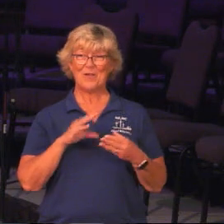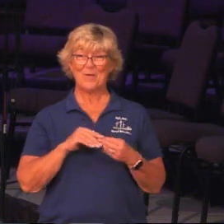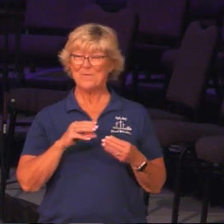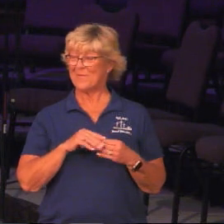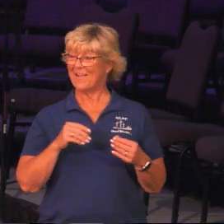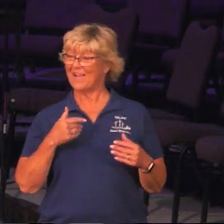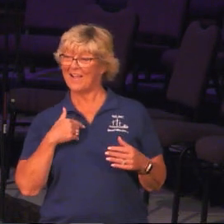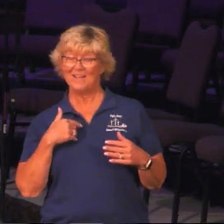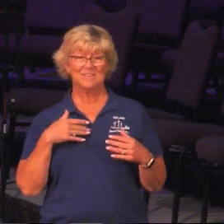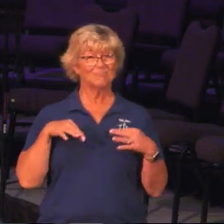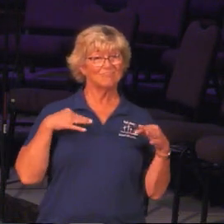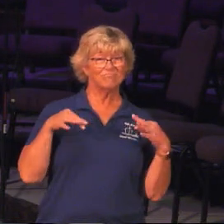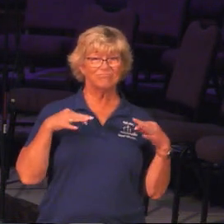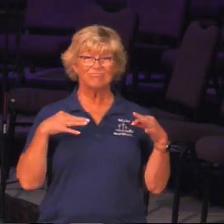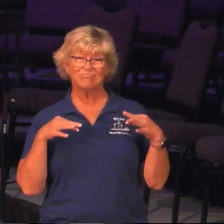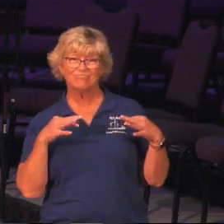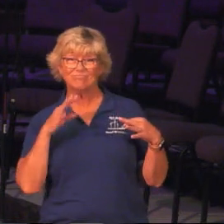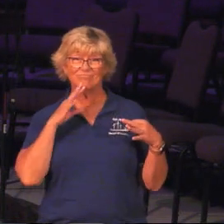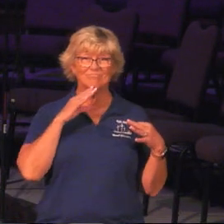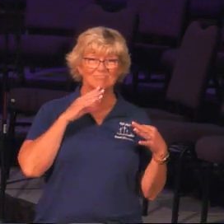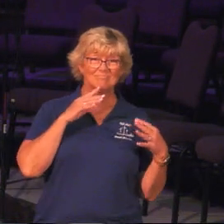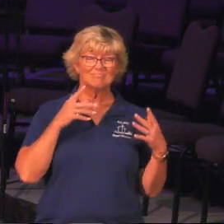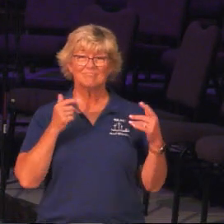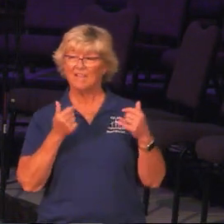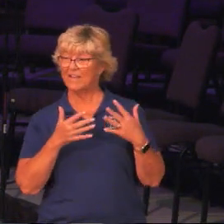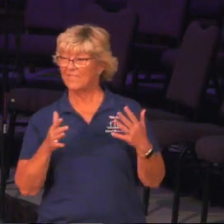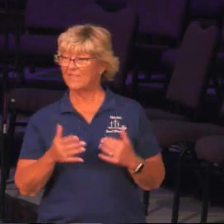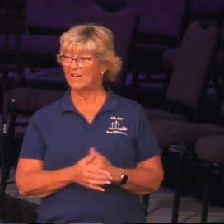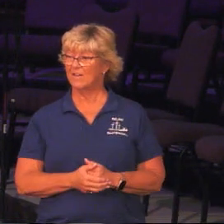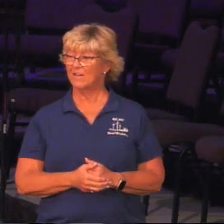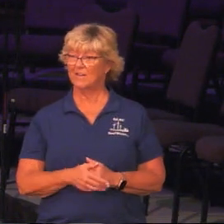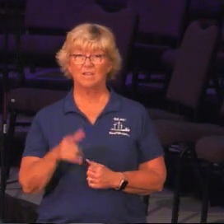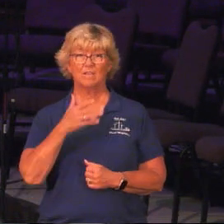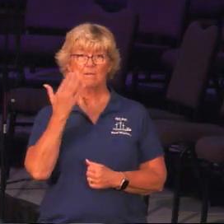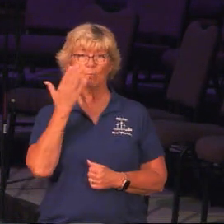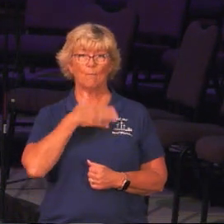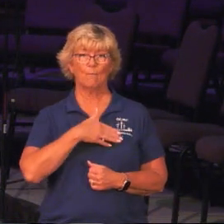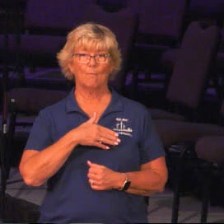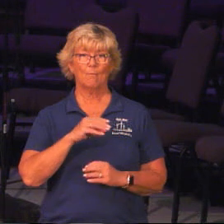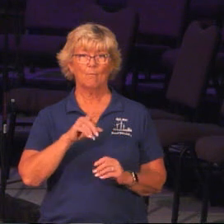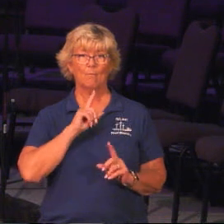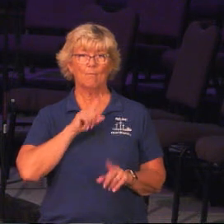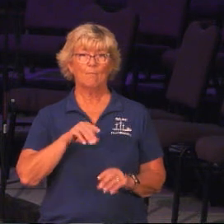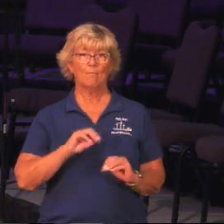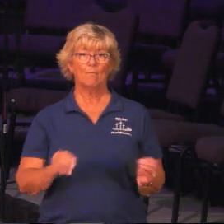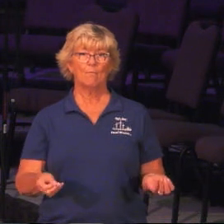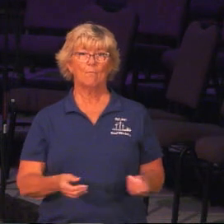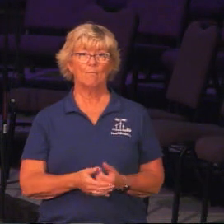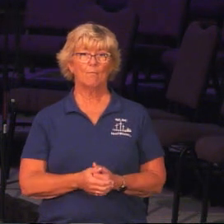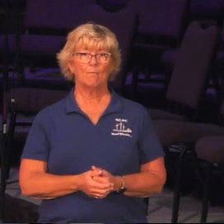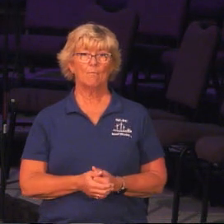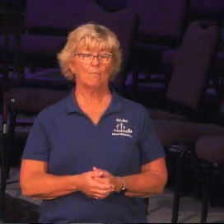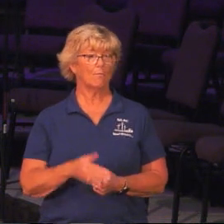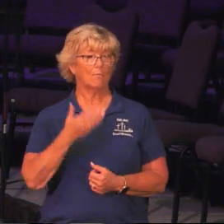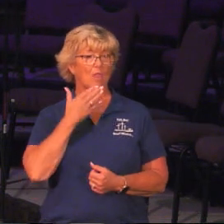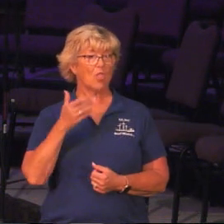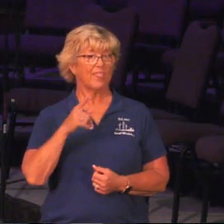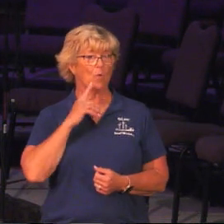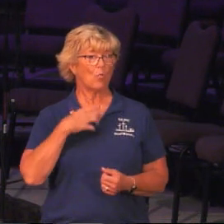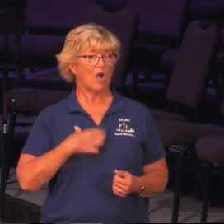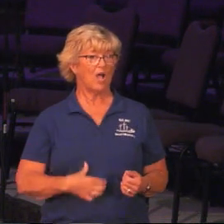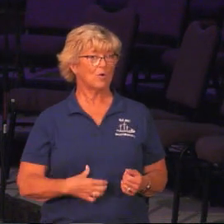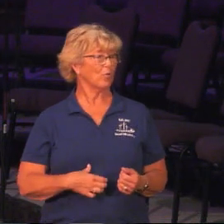air time, long time in the air, give my team plenty of time. Blank faces, man. Nothing. Thank goodness they were hungry,